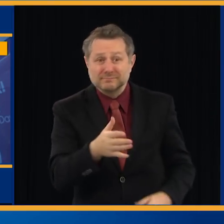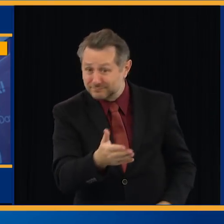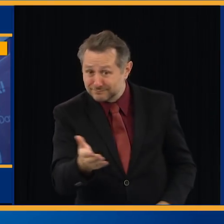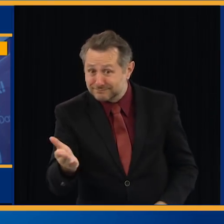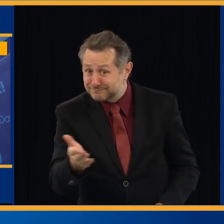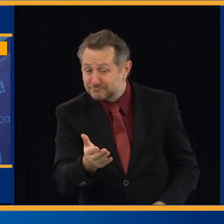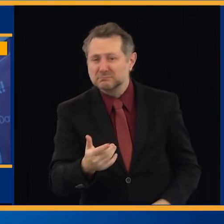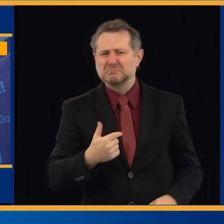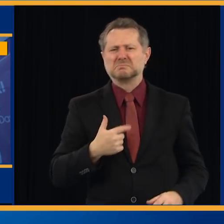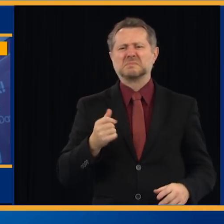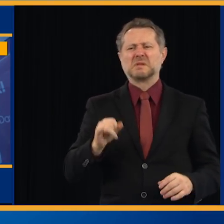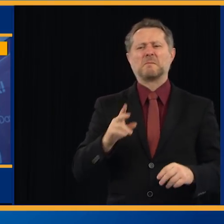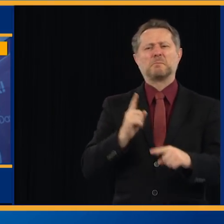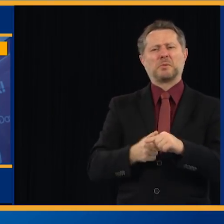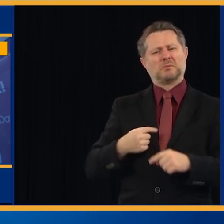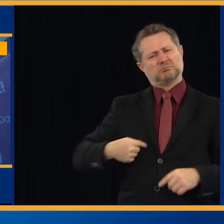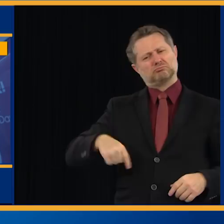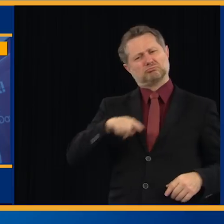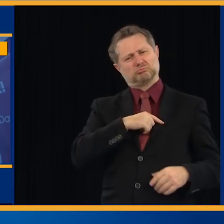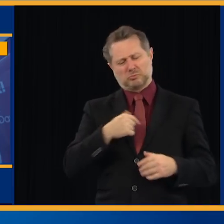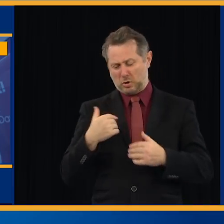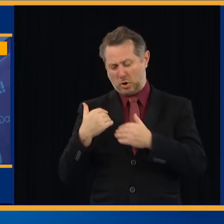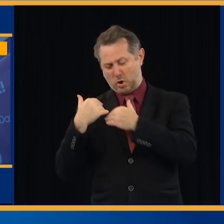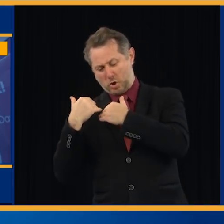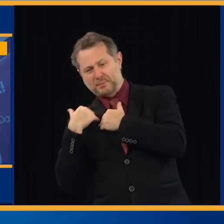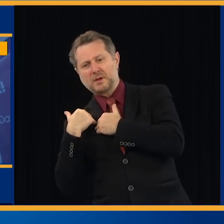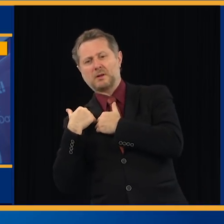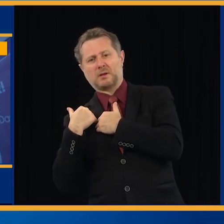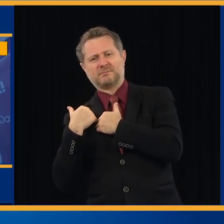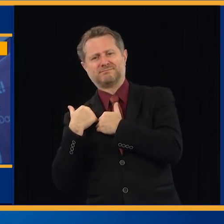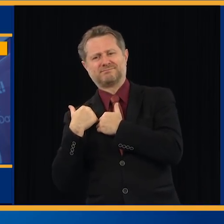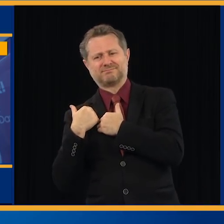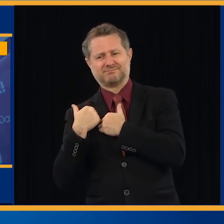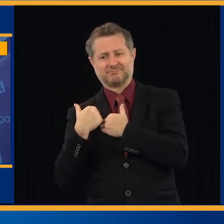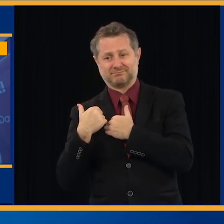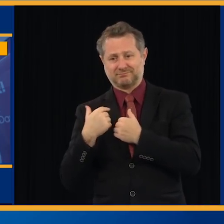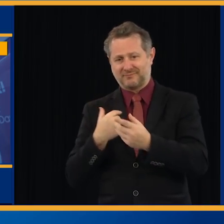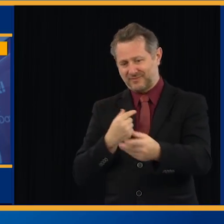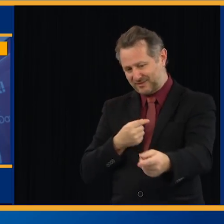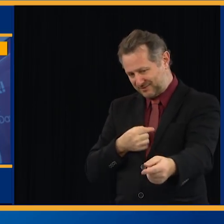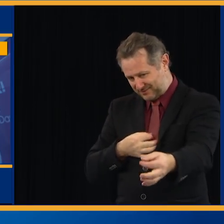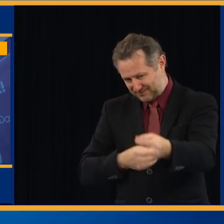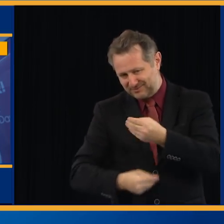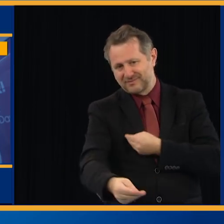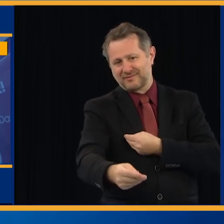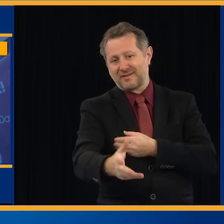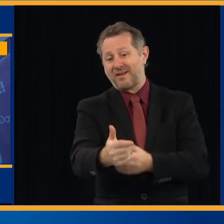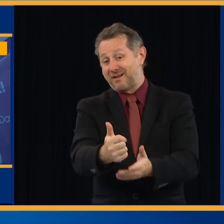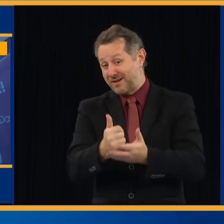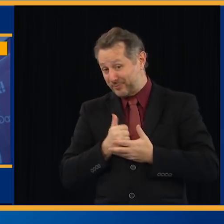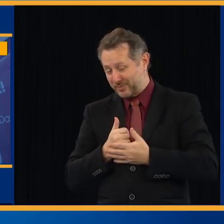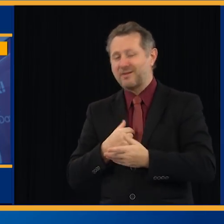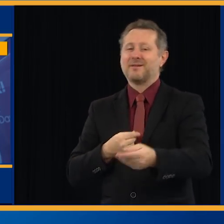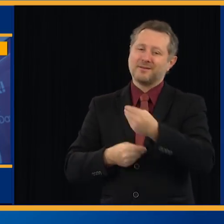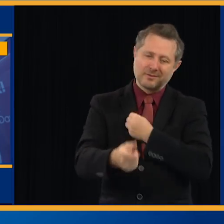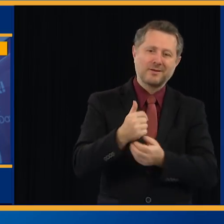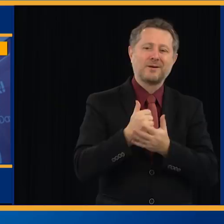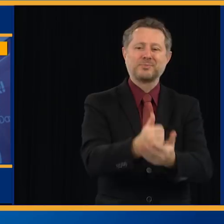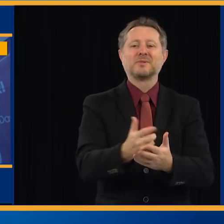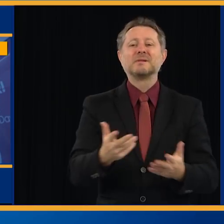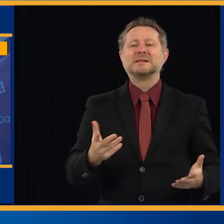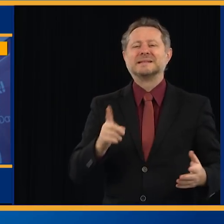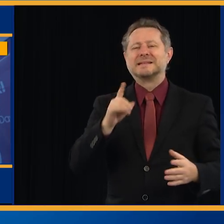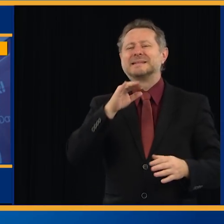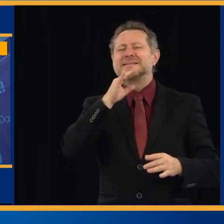beings to reciprocate and make sure we're doing everything we can. Now, to say disinfect every